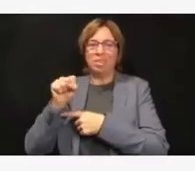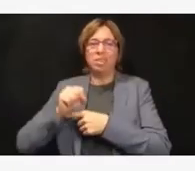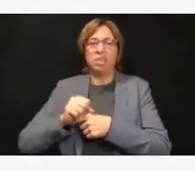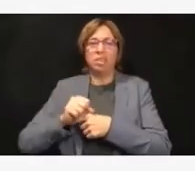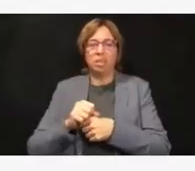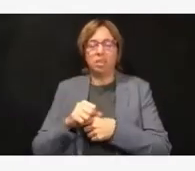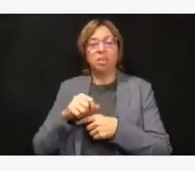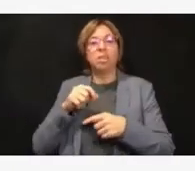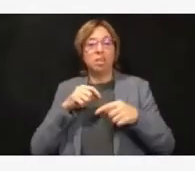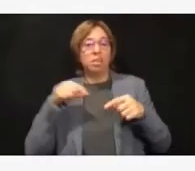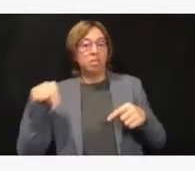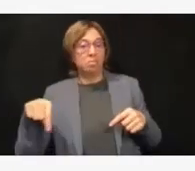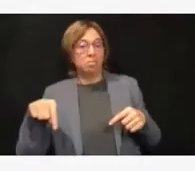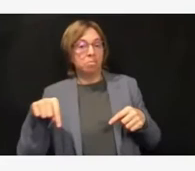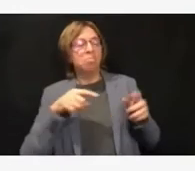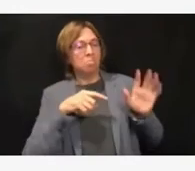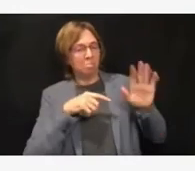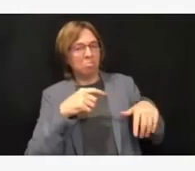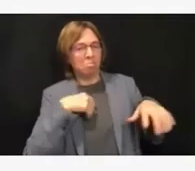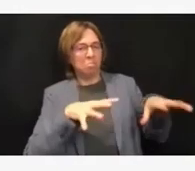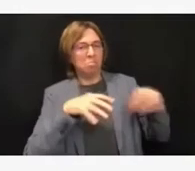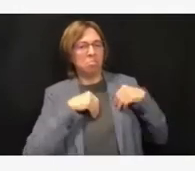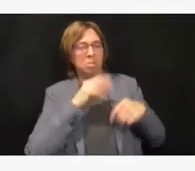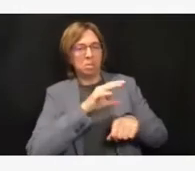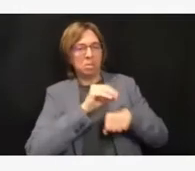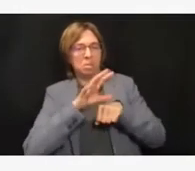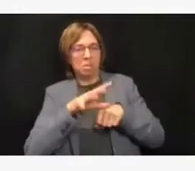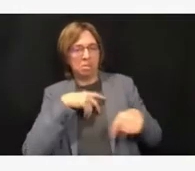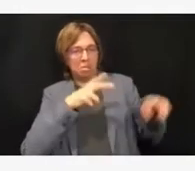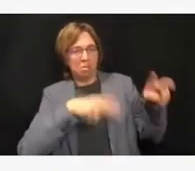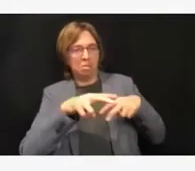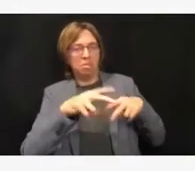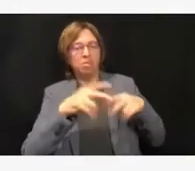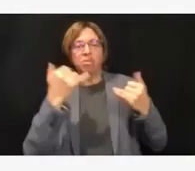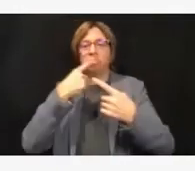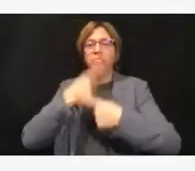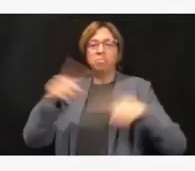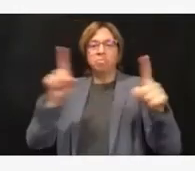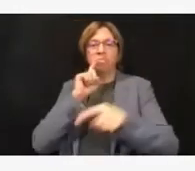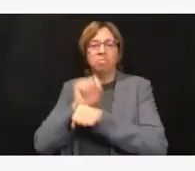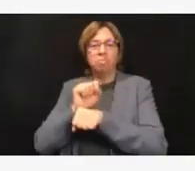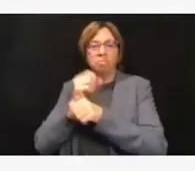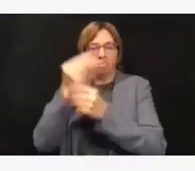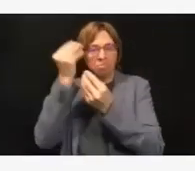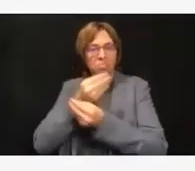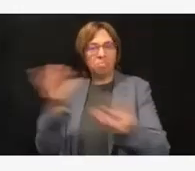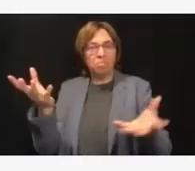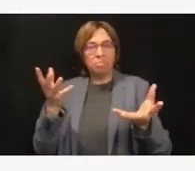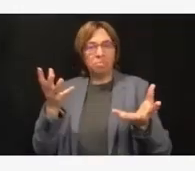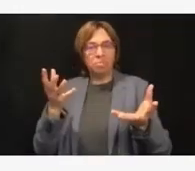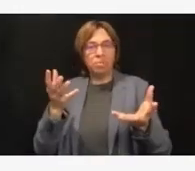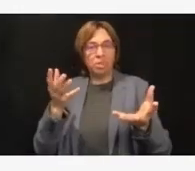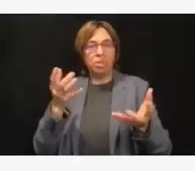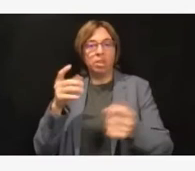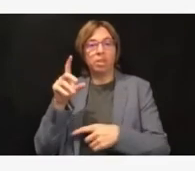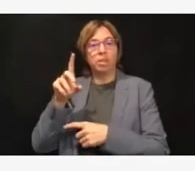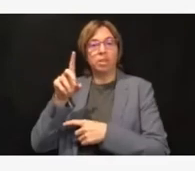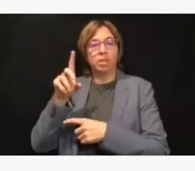that crisis standards of care are deactivated for all public health districts except the Panhandle Health District.